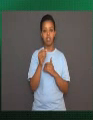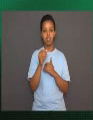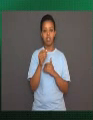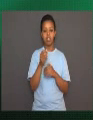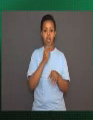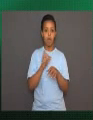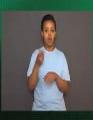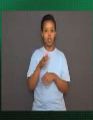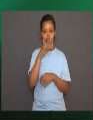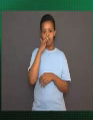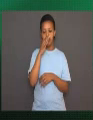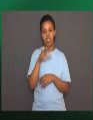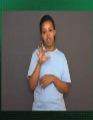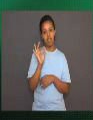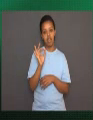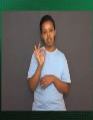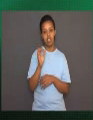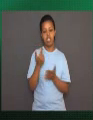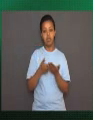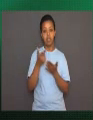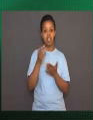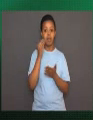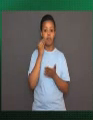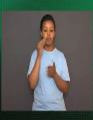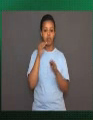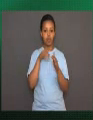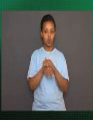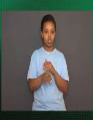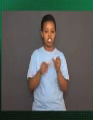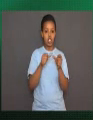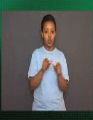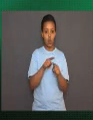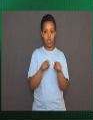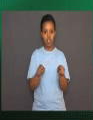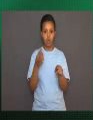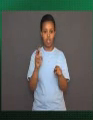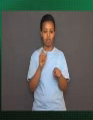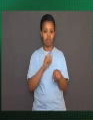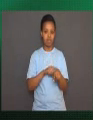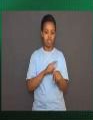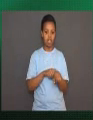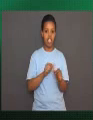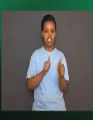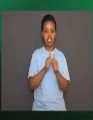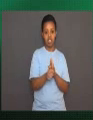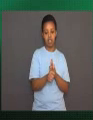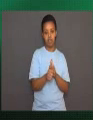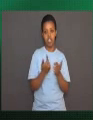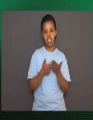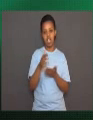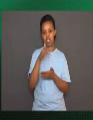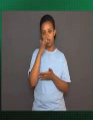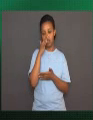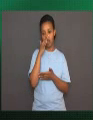If we stay in that room, over time, we don't notice the odor